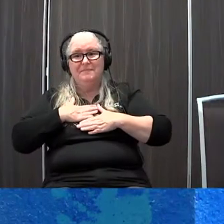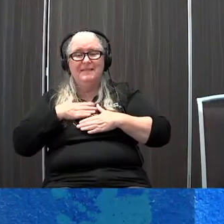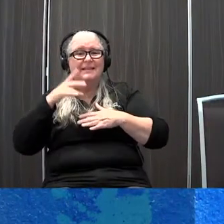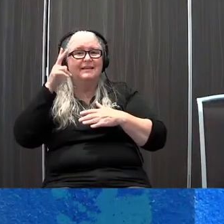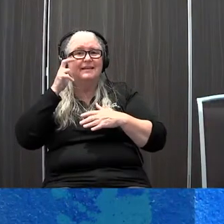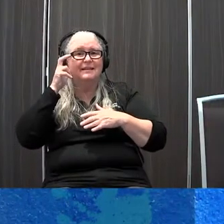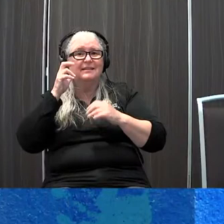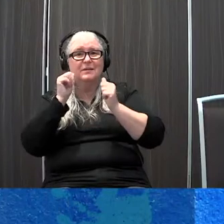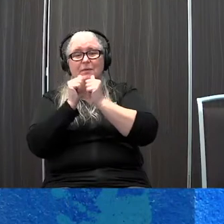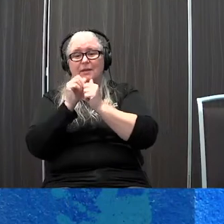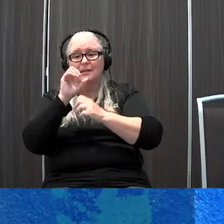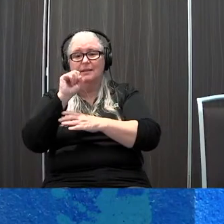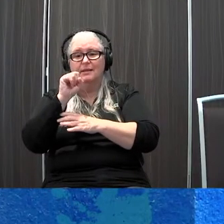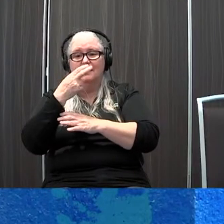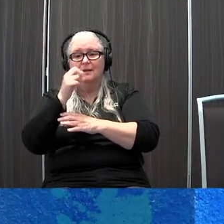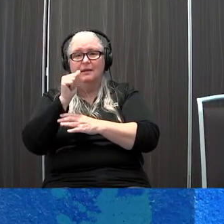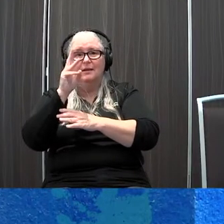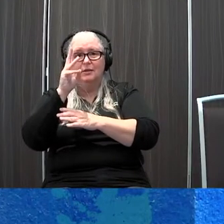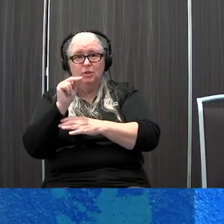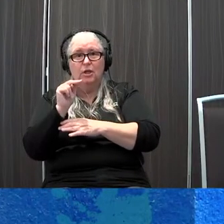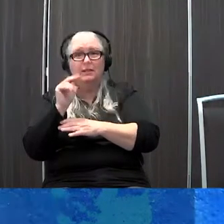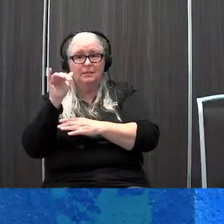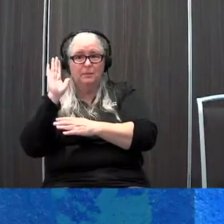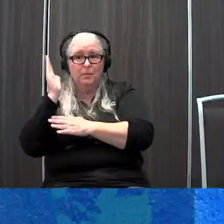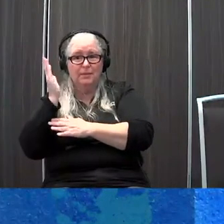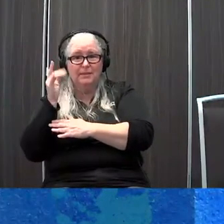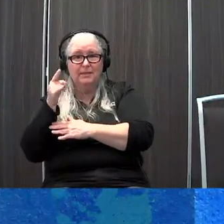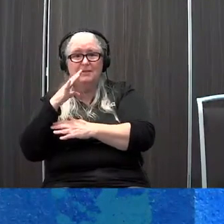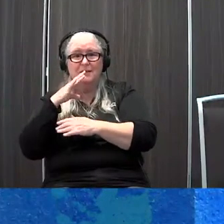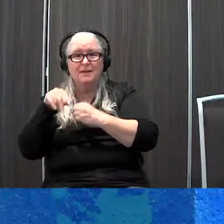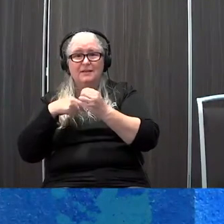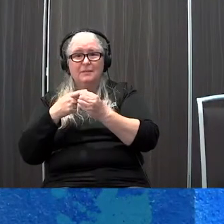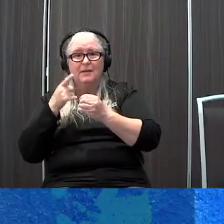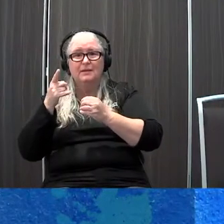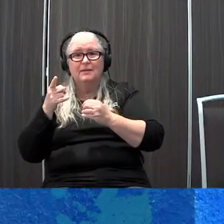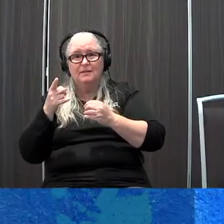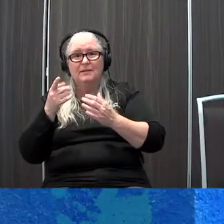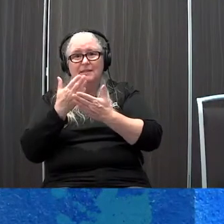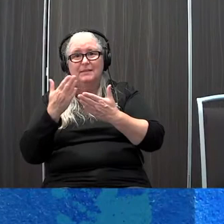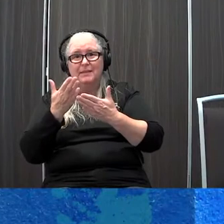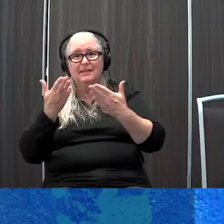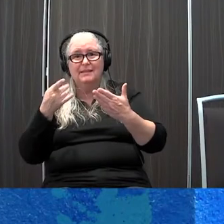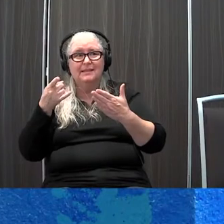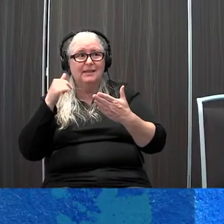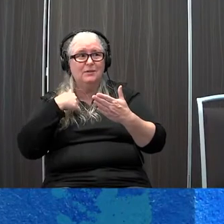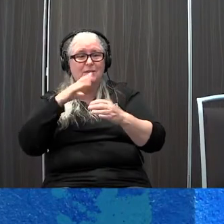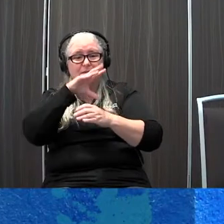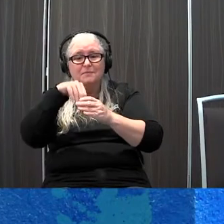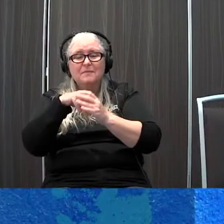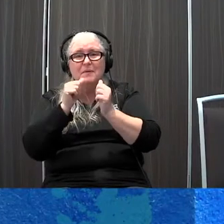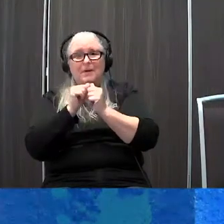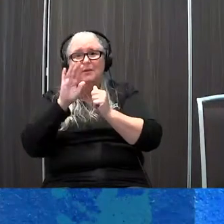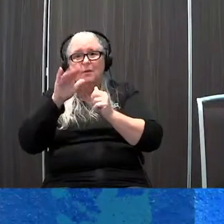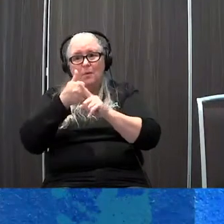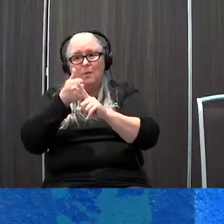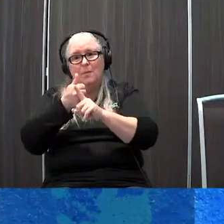Sean Herrick's presentation in which she talked about some of these things and how she's implemented them with her